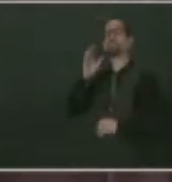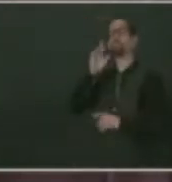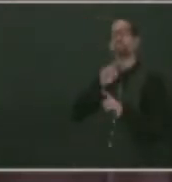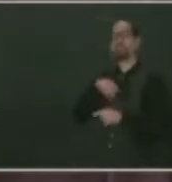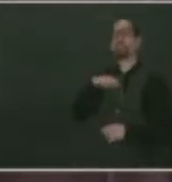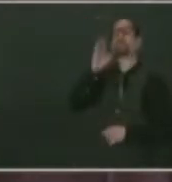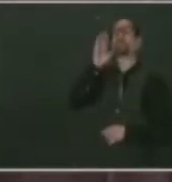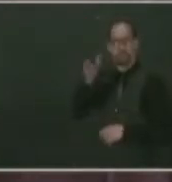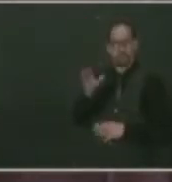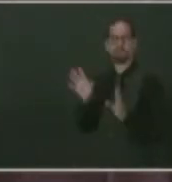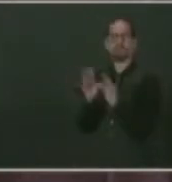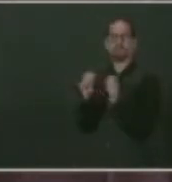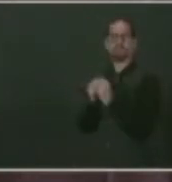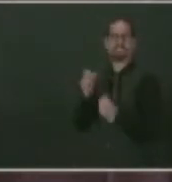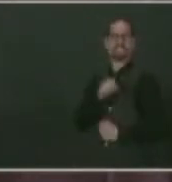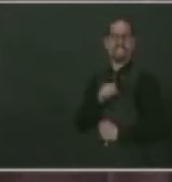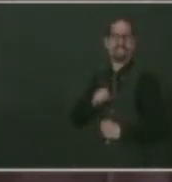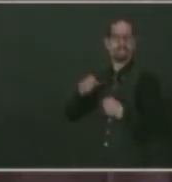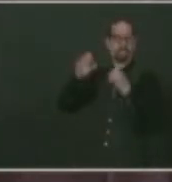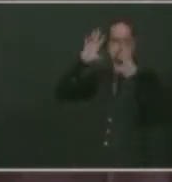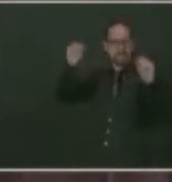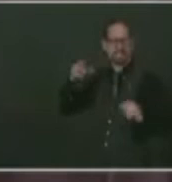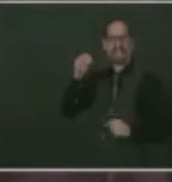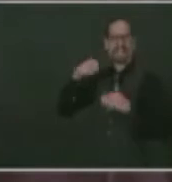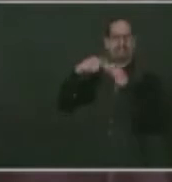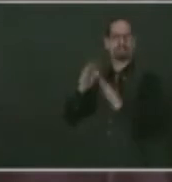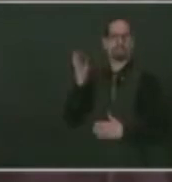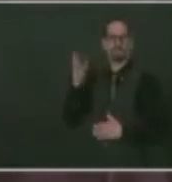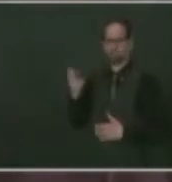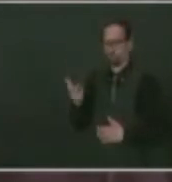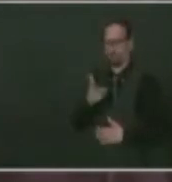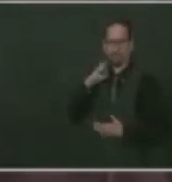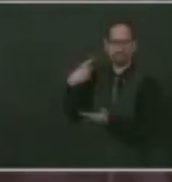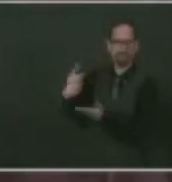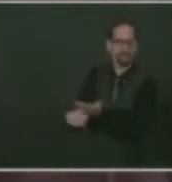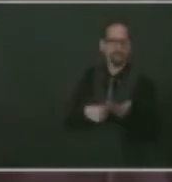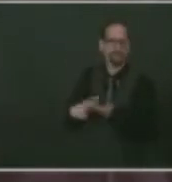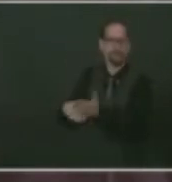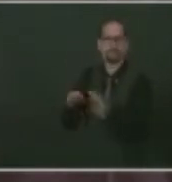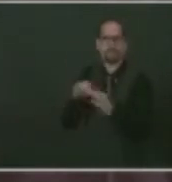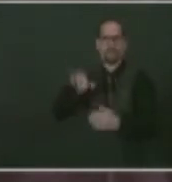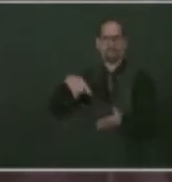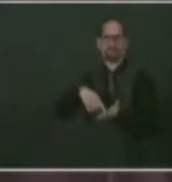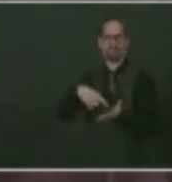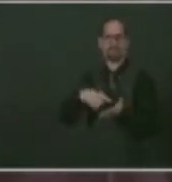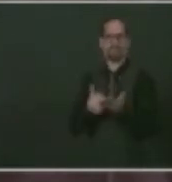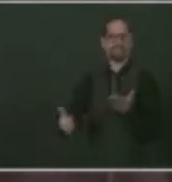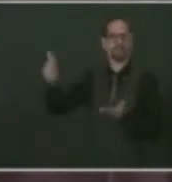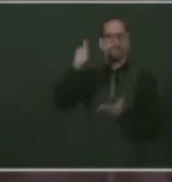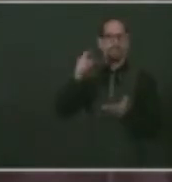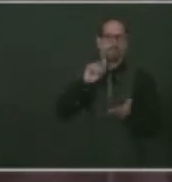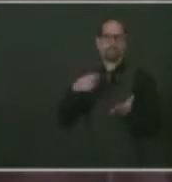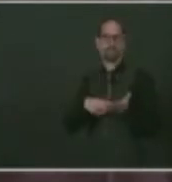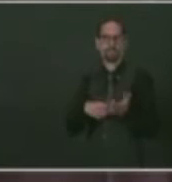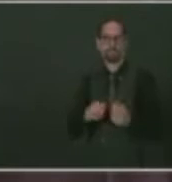but other related areas. So that process is continuing, and the people are being well represented. There's no formal review process